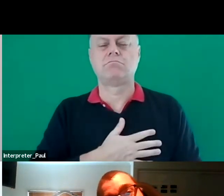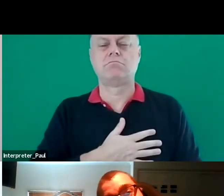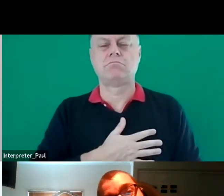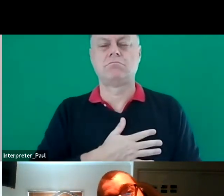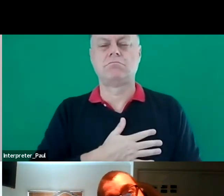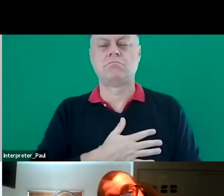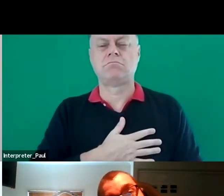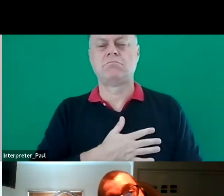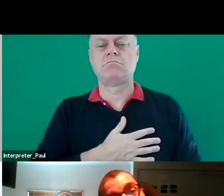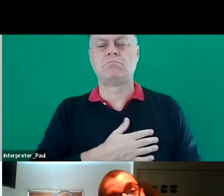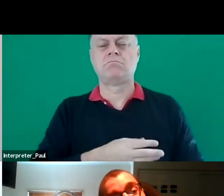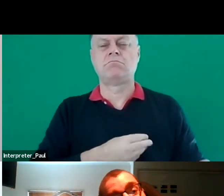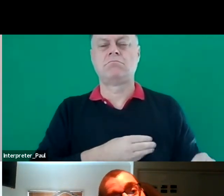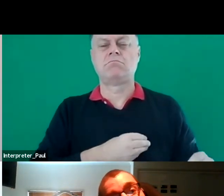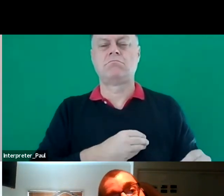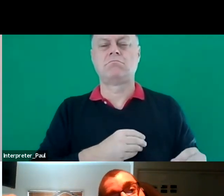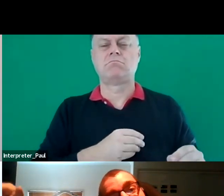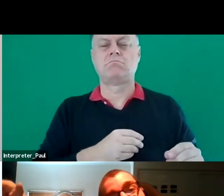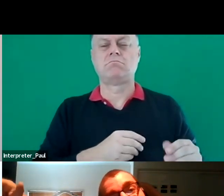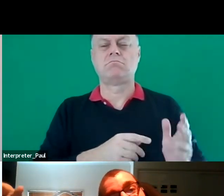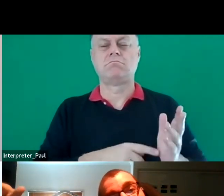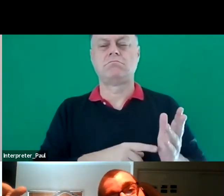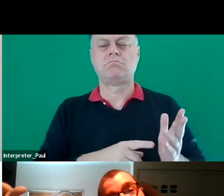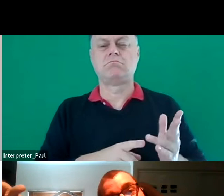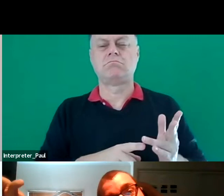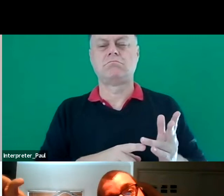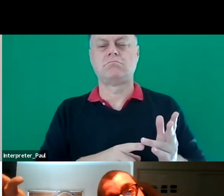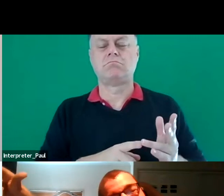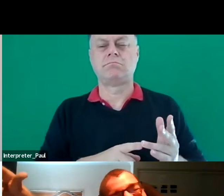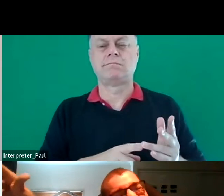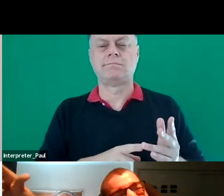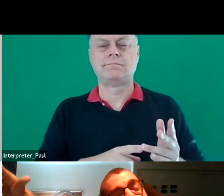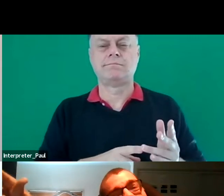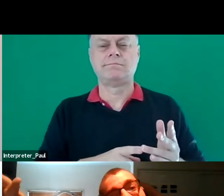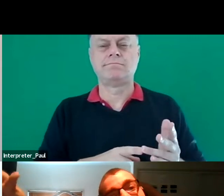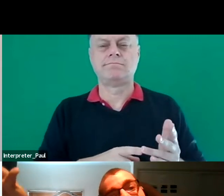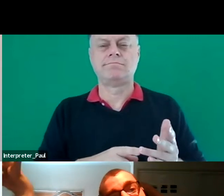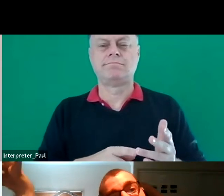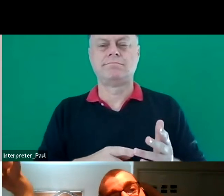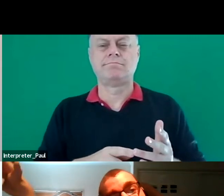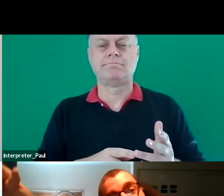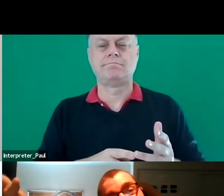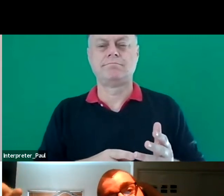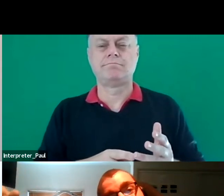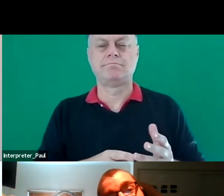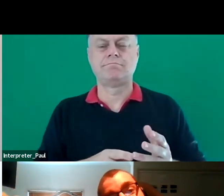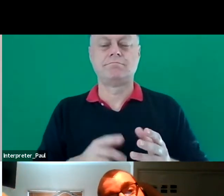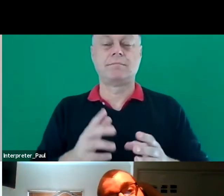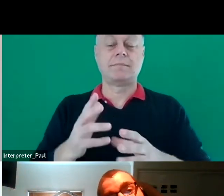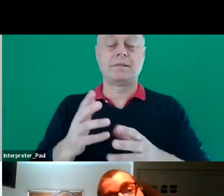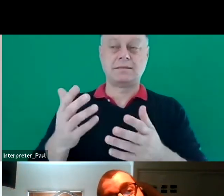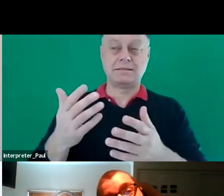to being able to to get people to have